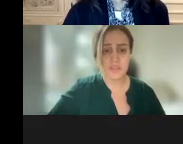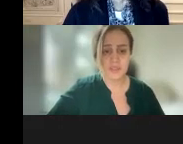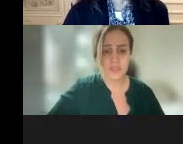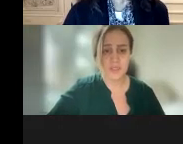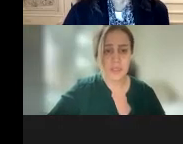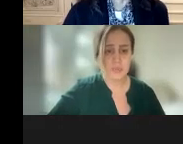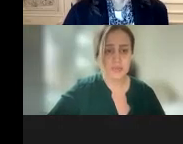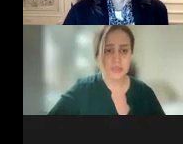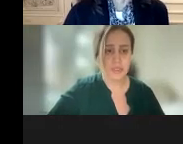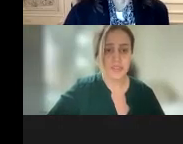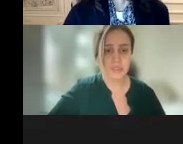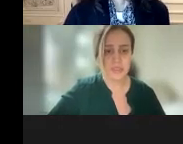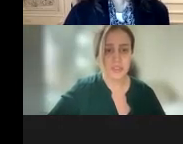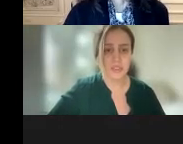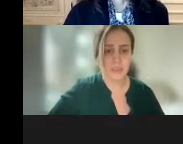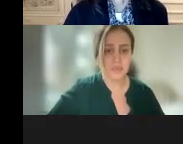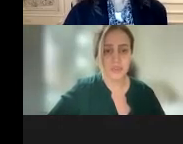Next slide, please, Carlene.